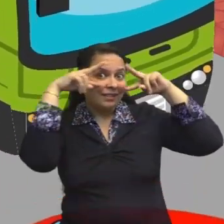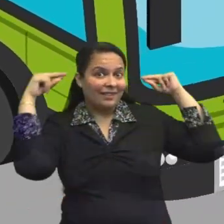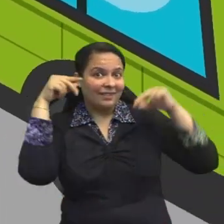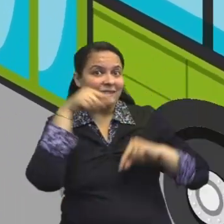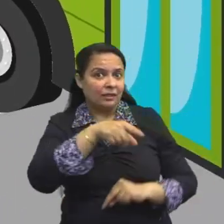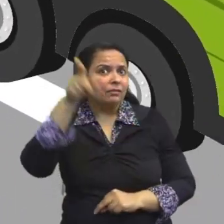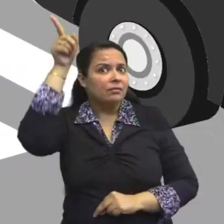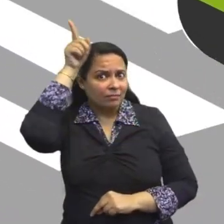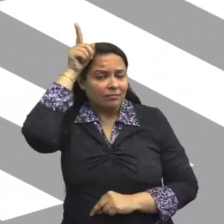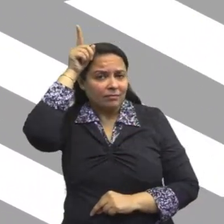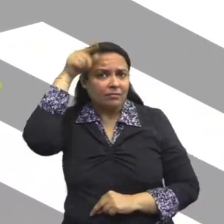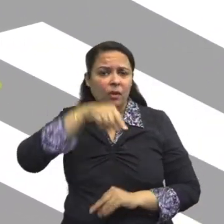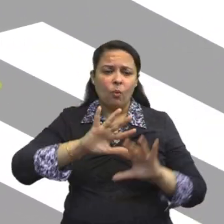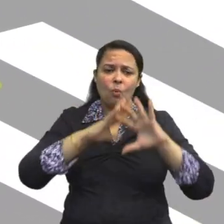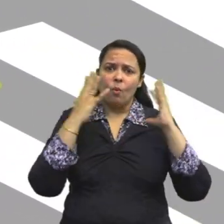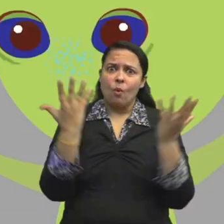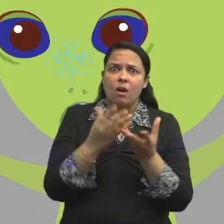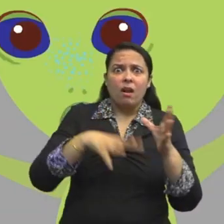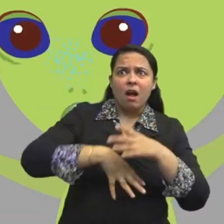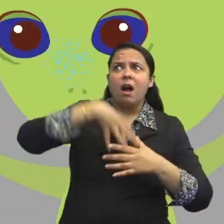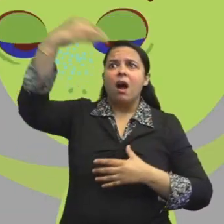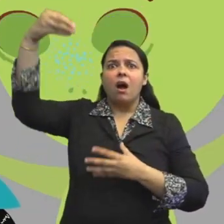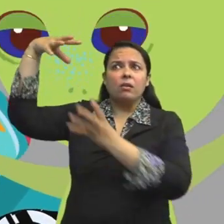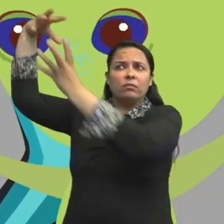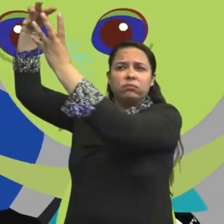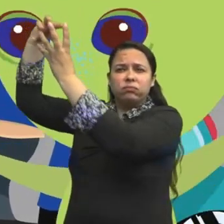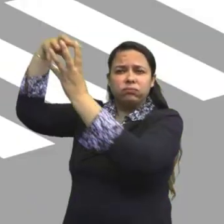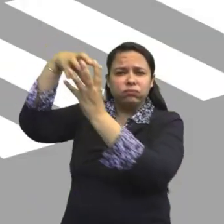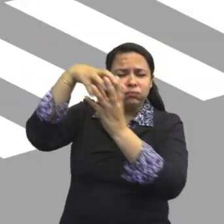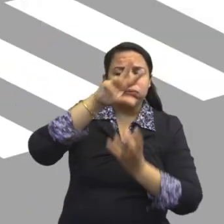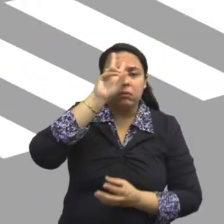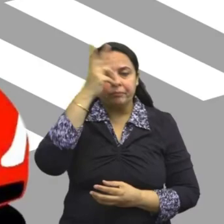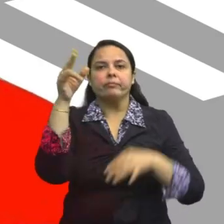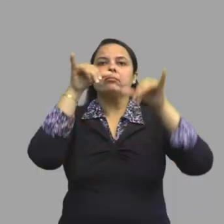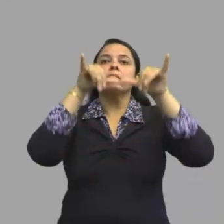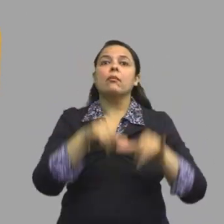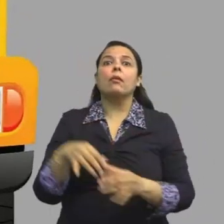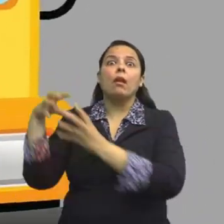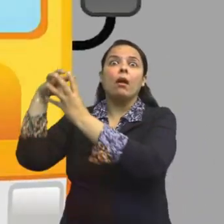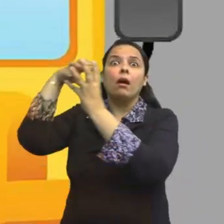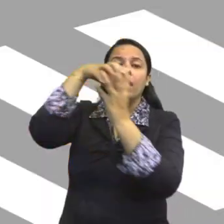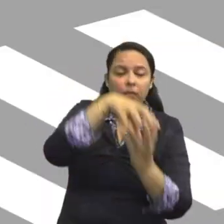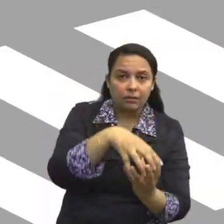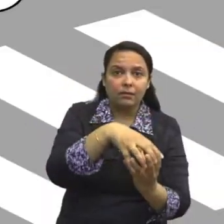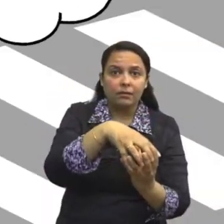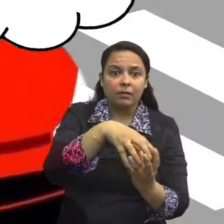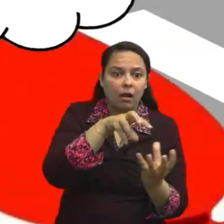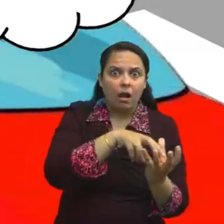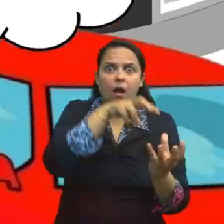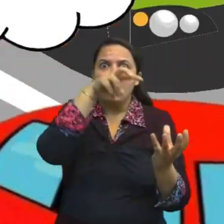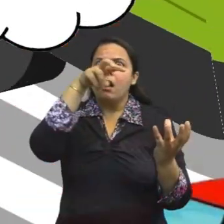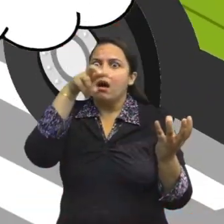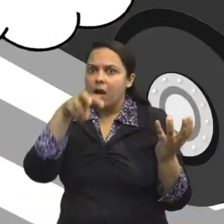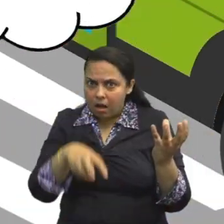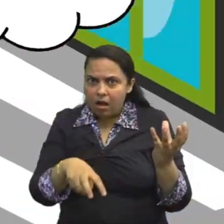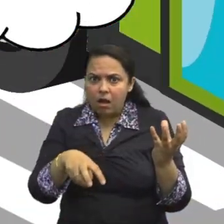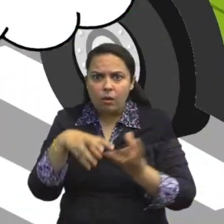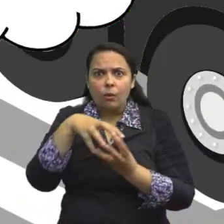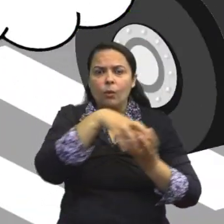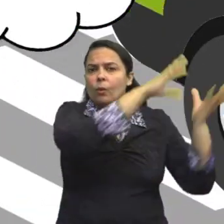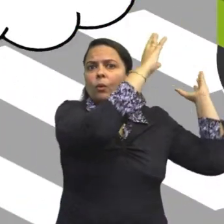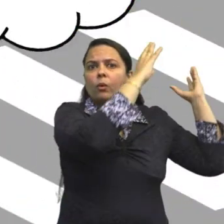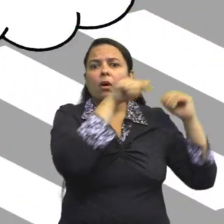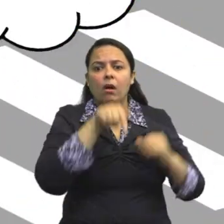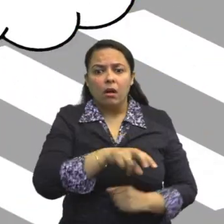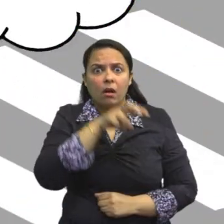A vehicle from here and another from there. Oh my god, looks like I have gotten myself